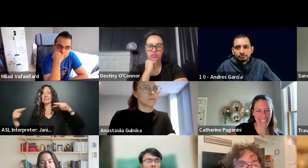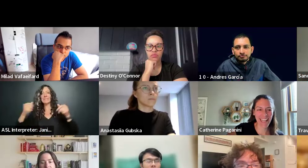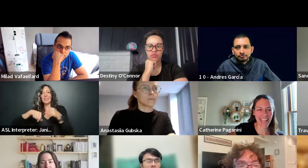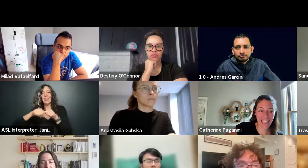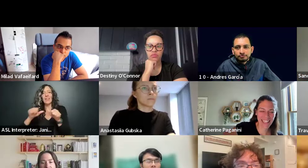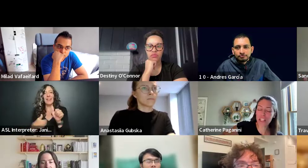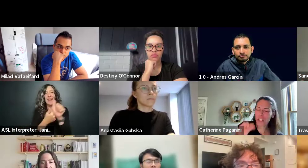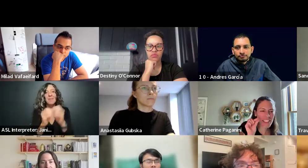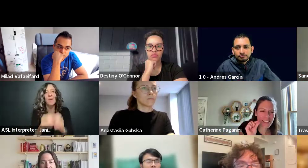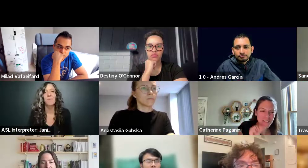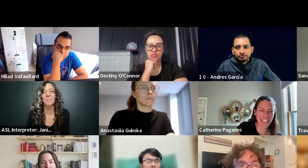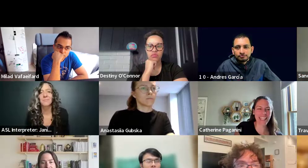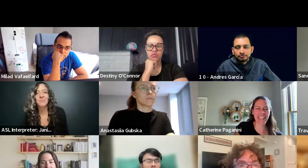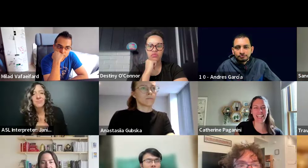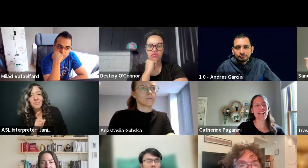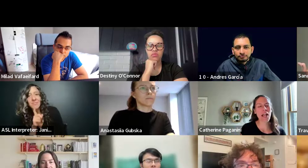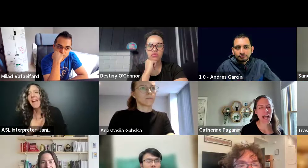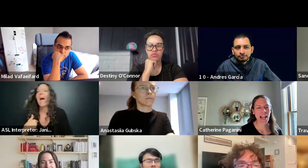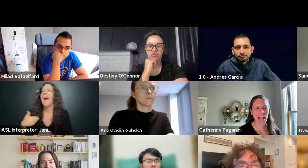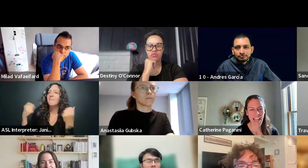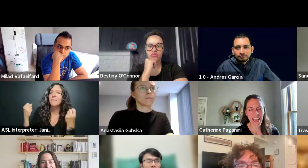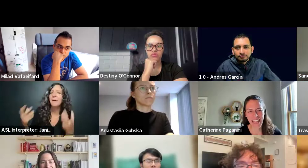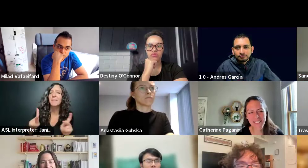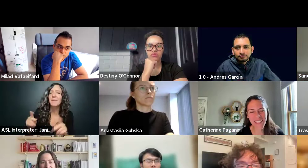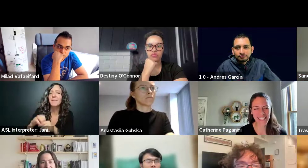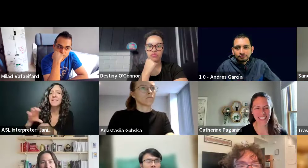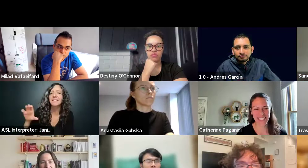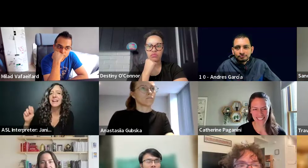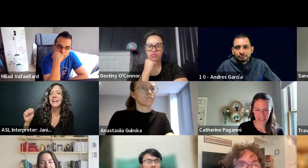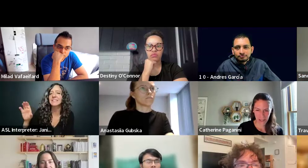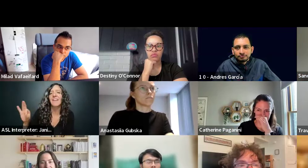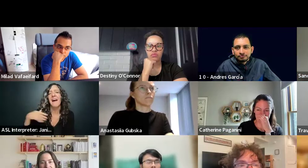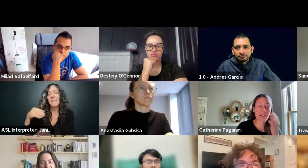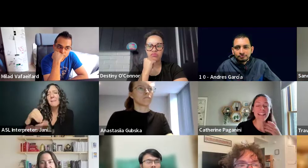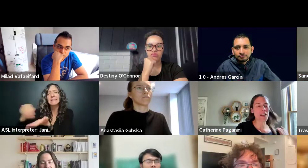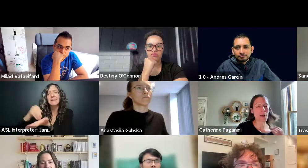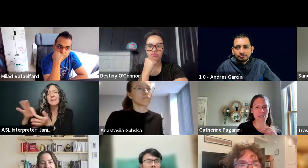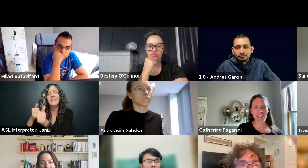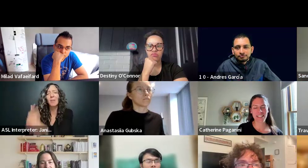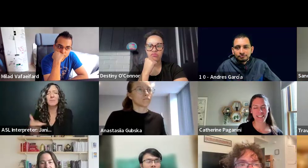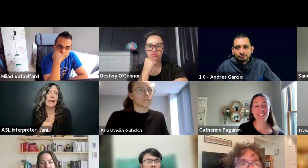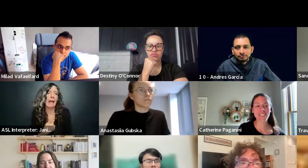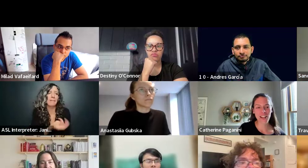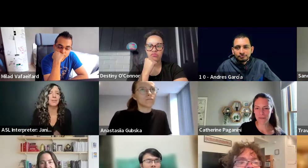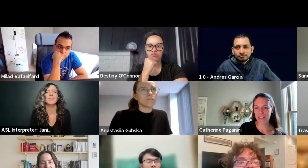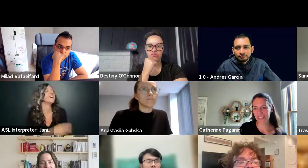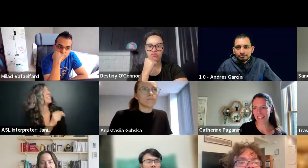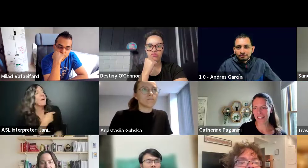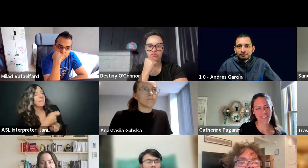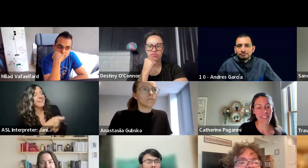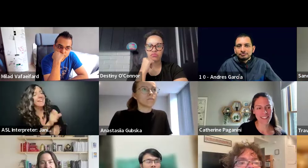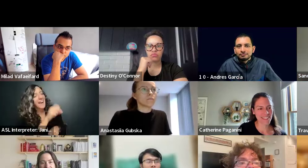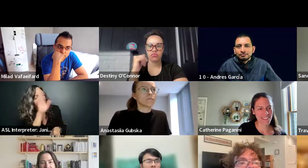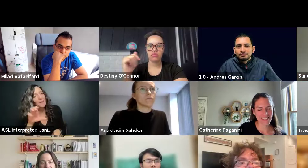Ah, I have like millions of followers. No, I know. I'm just kidding. It's a lot more.